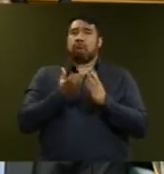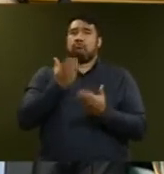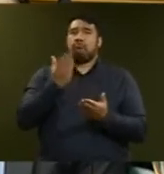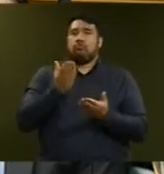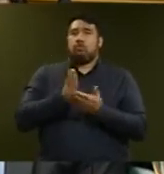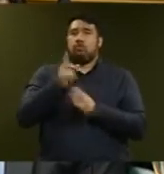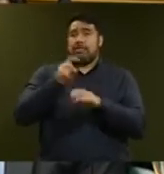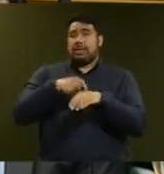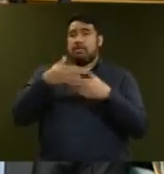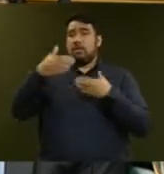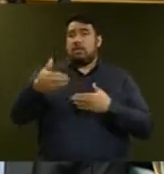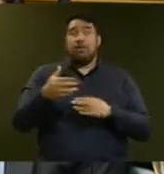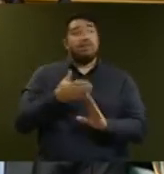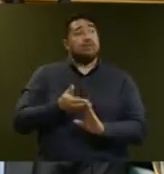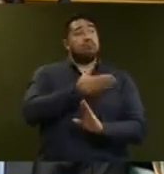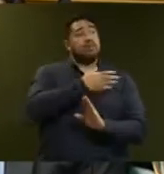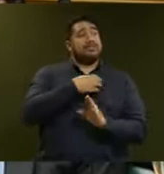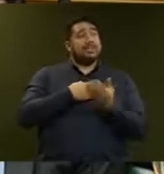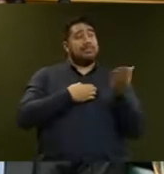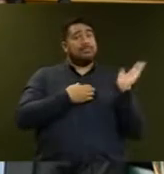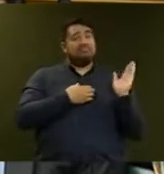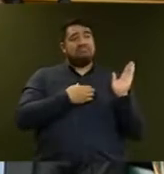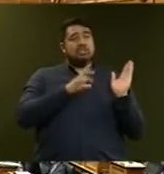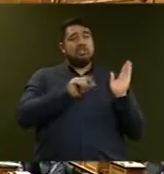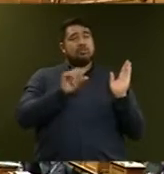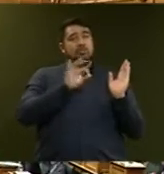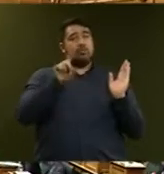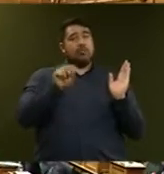Something the previous Government failed to address.